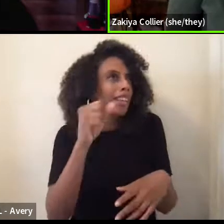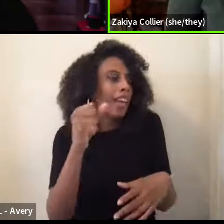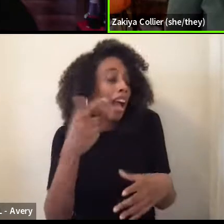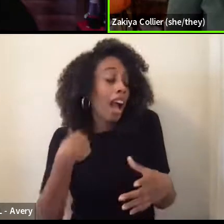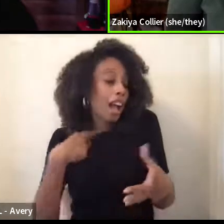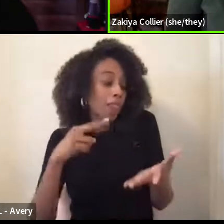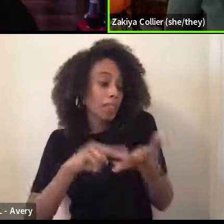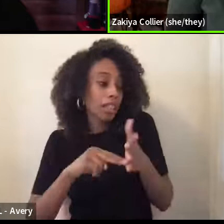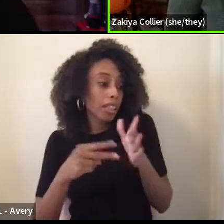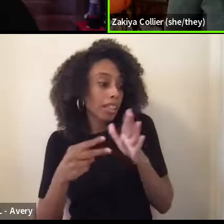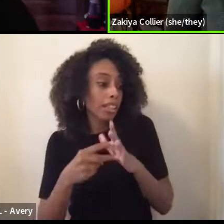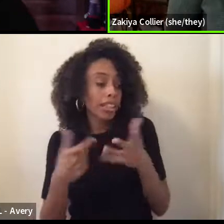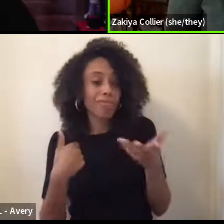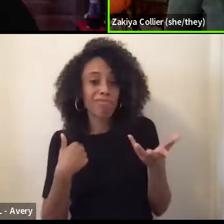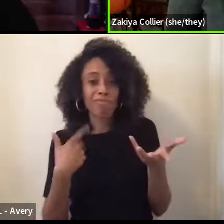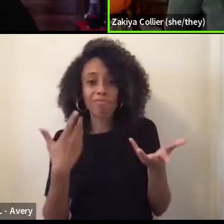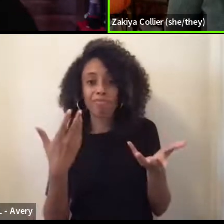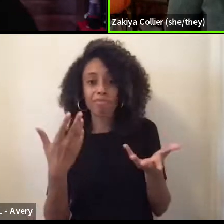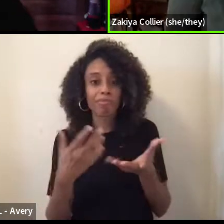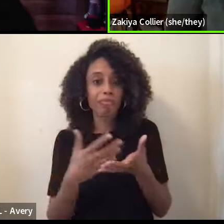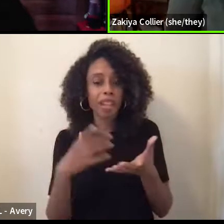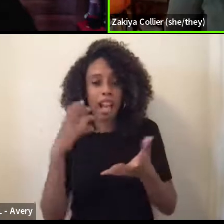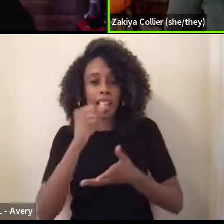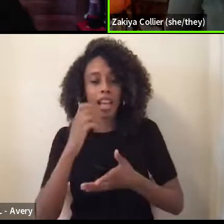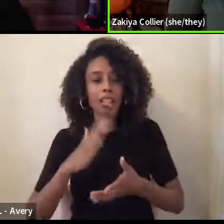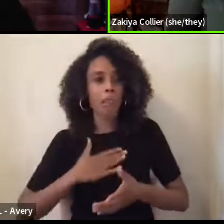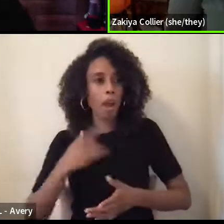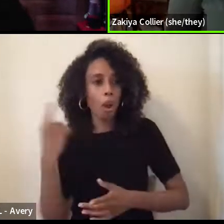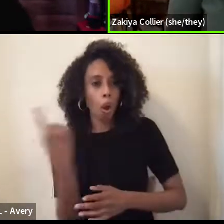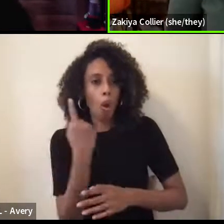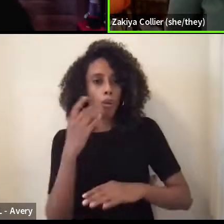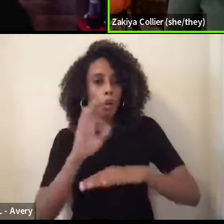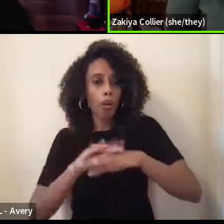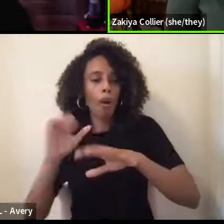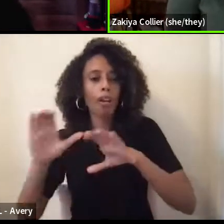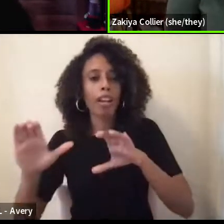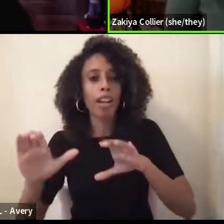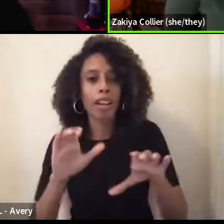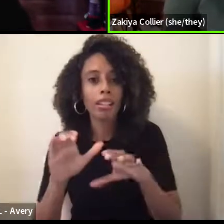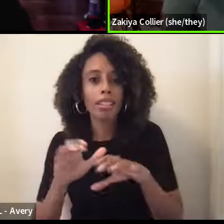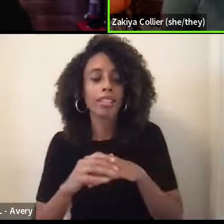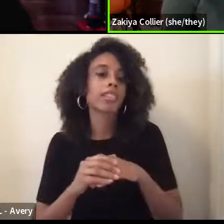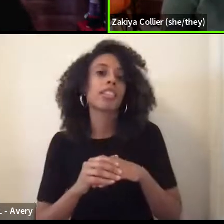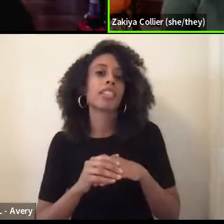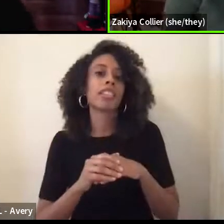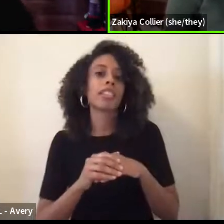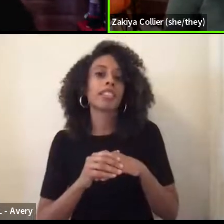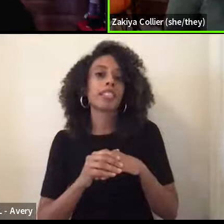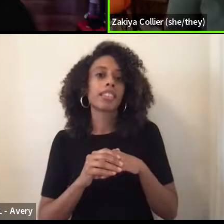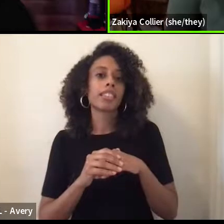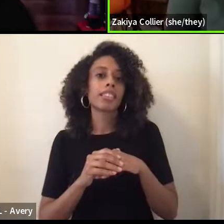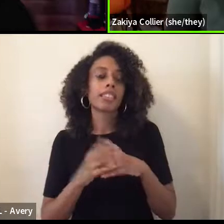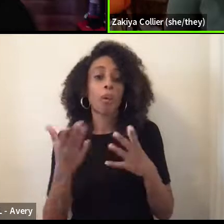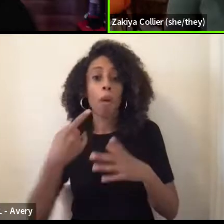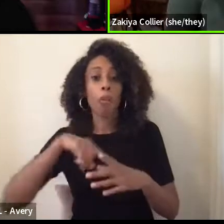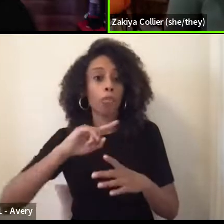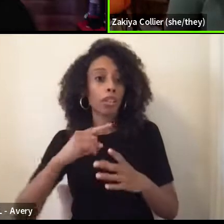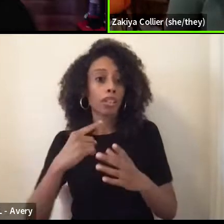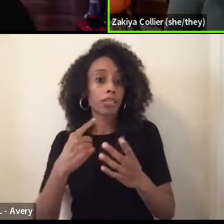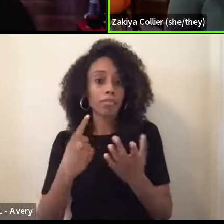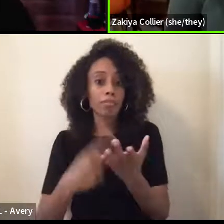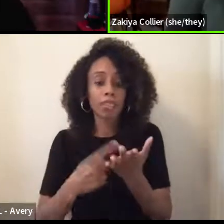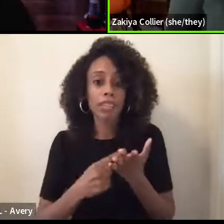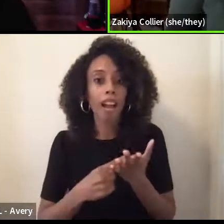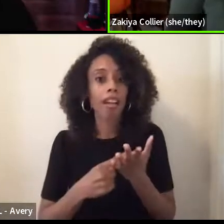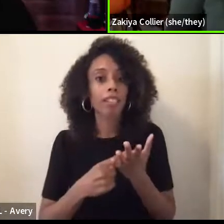I guess my only call to action would be just, I mean, pretty much what we've been discussing, like to